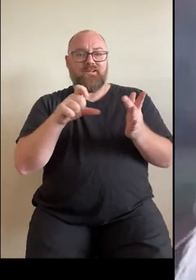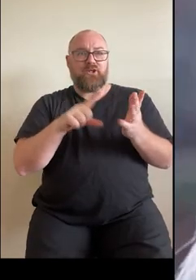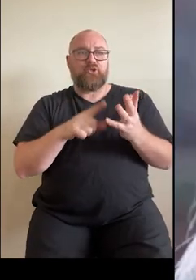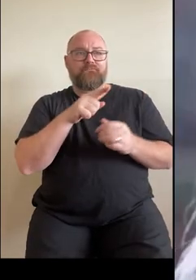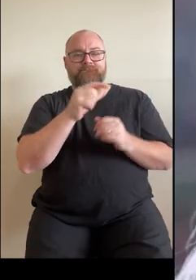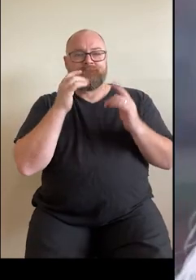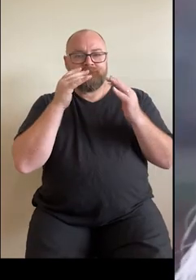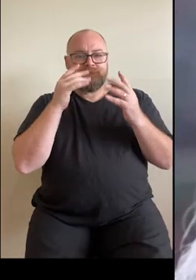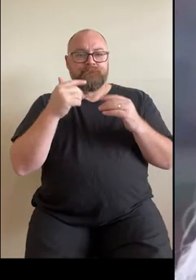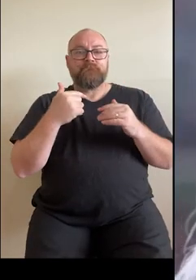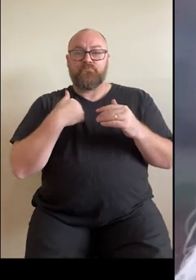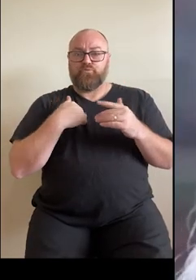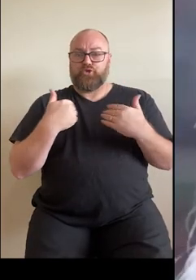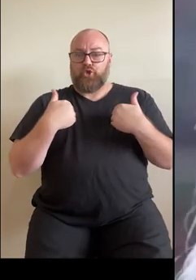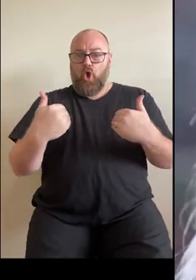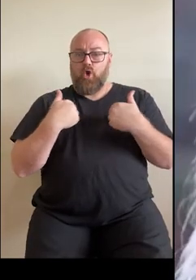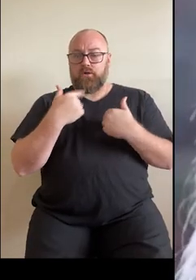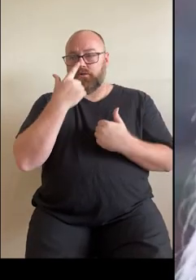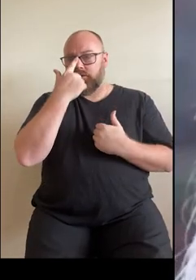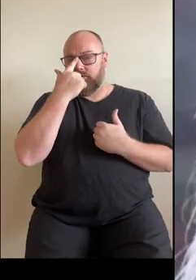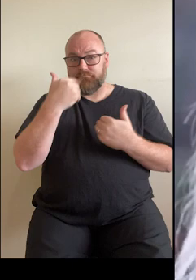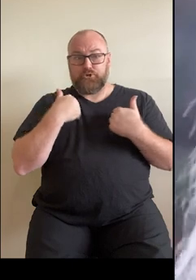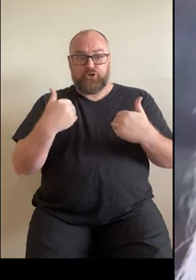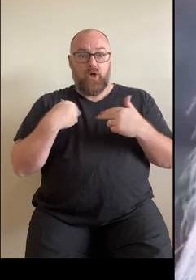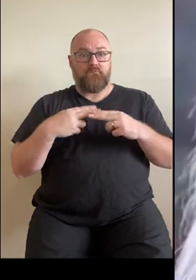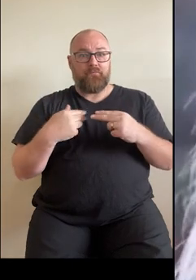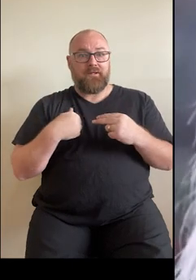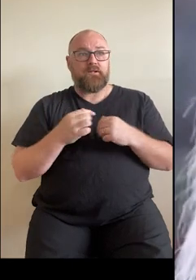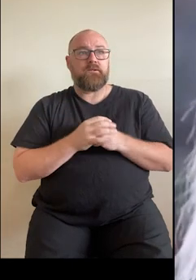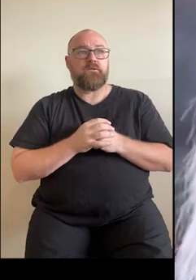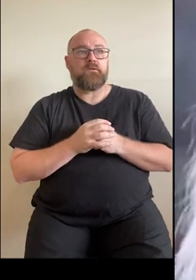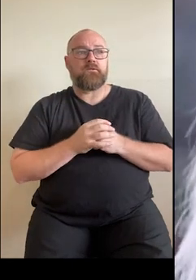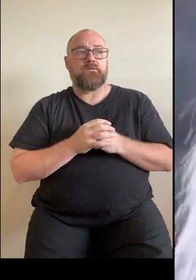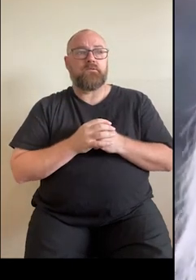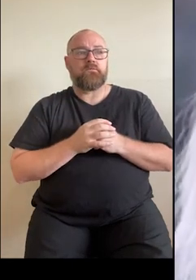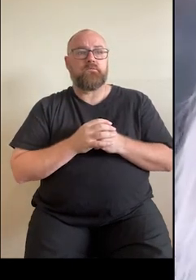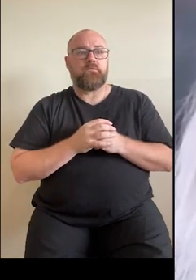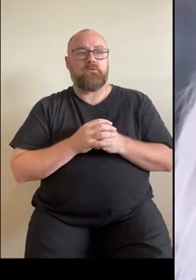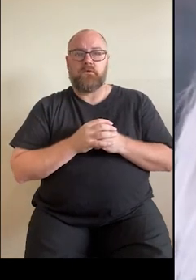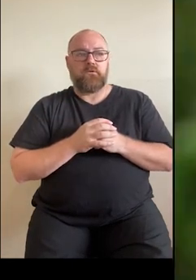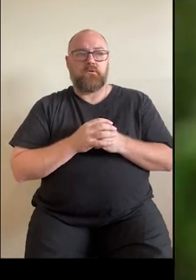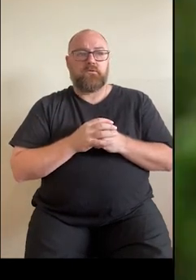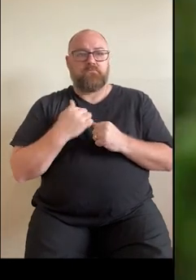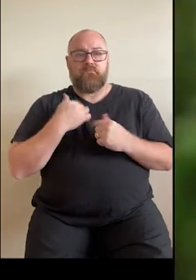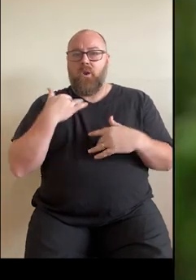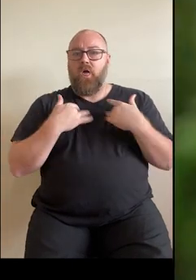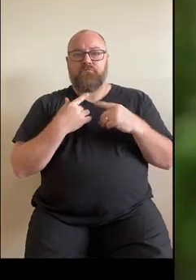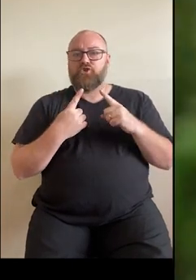It was a big shock, a very big shock and yeah things changed a lot that day.